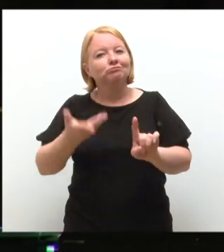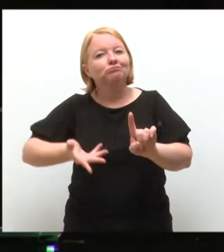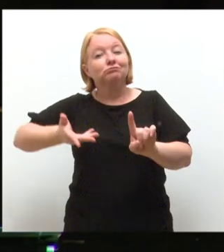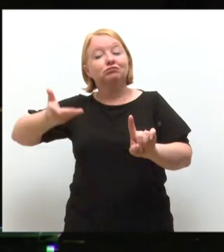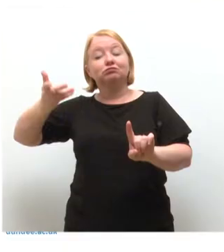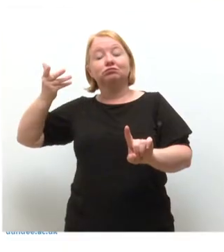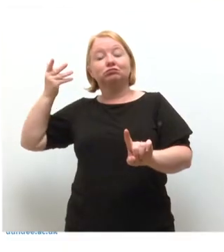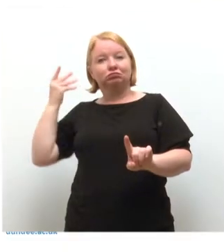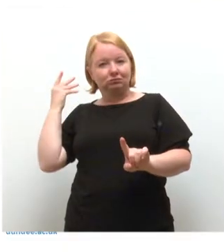to the beginning.